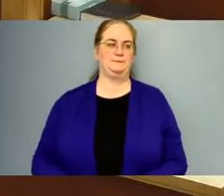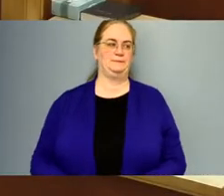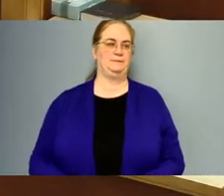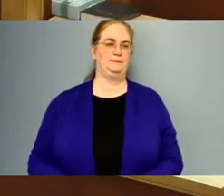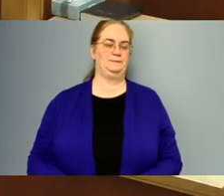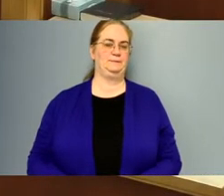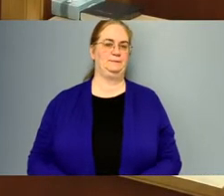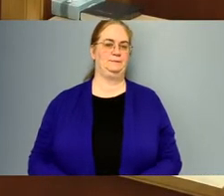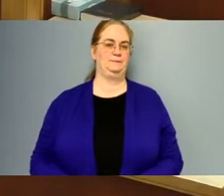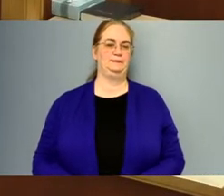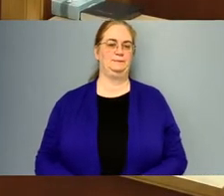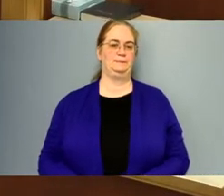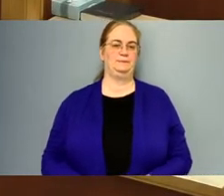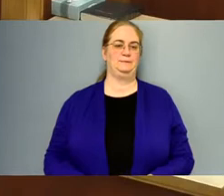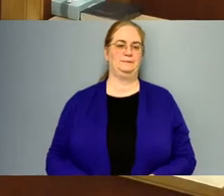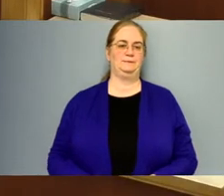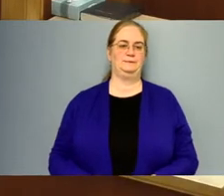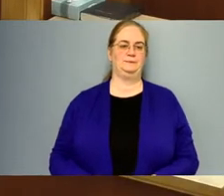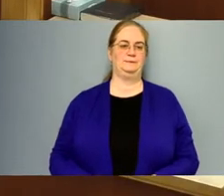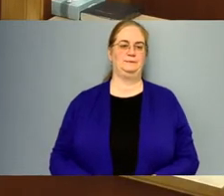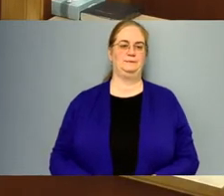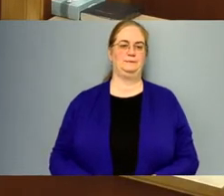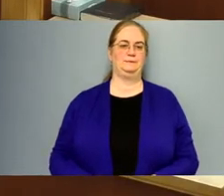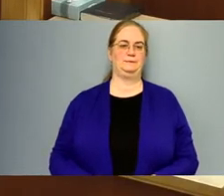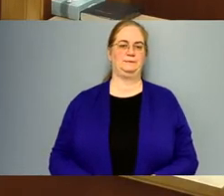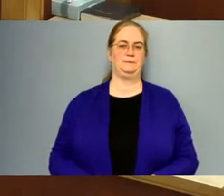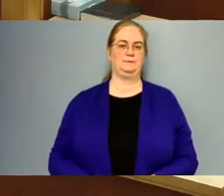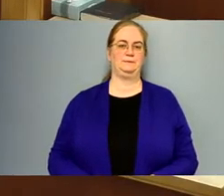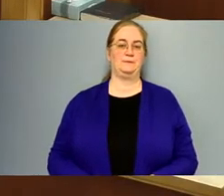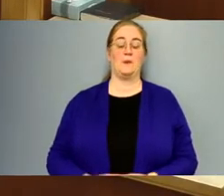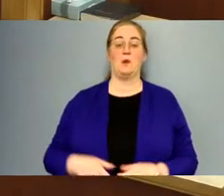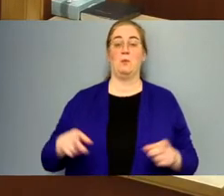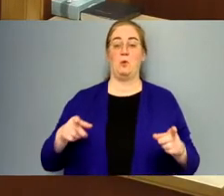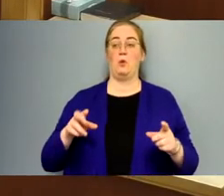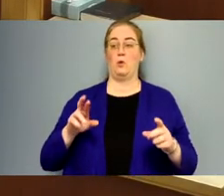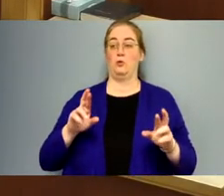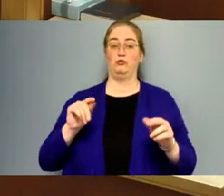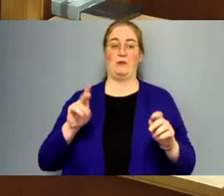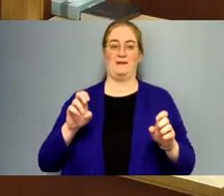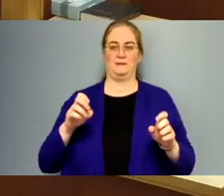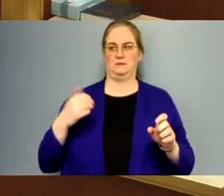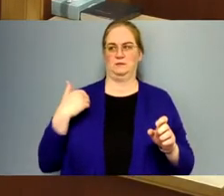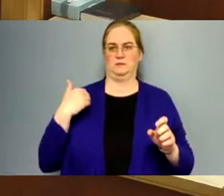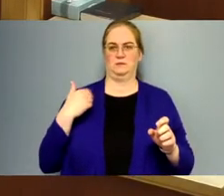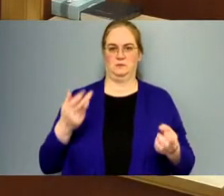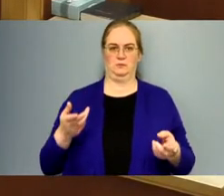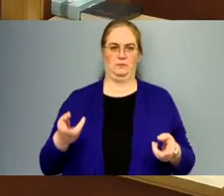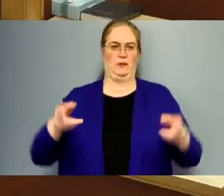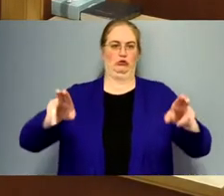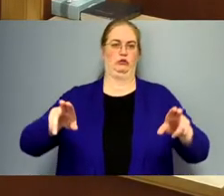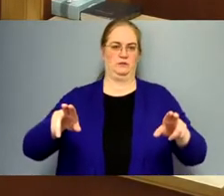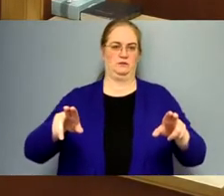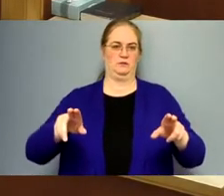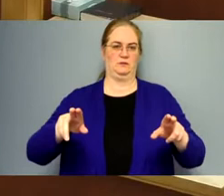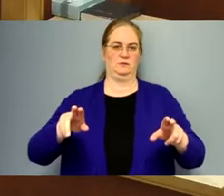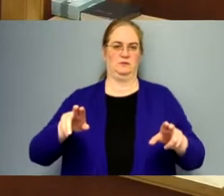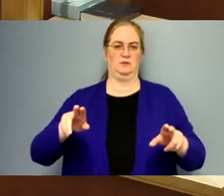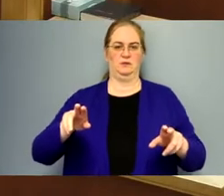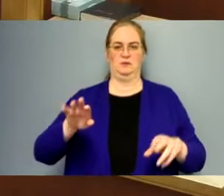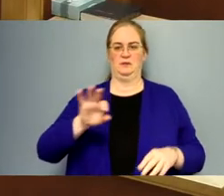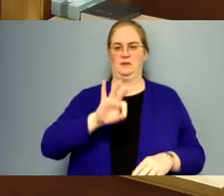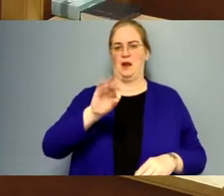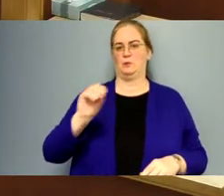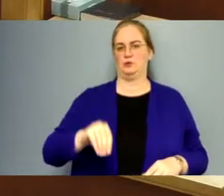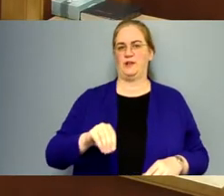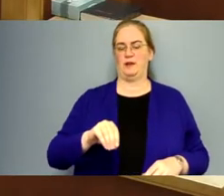Um, and both those rates, I should say, have been up, you know, were, increased, um, you know, a 9% increase in the rates